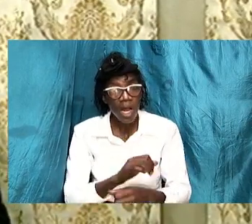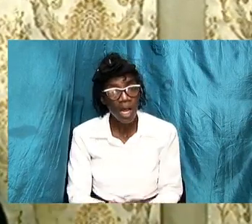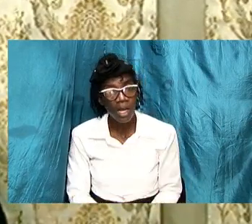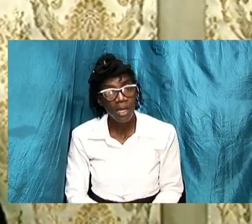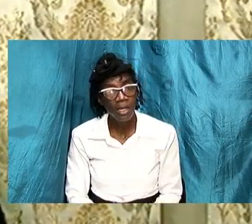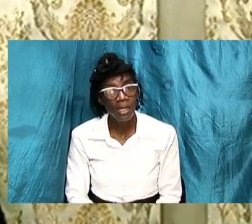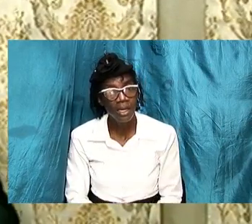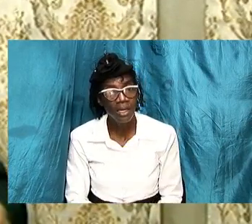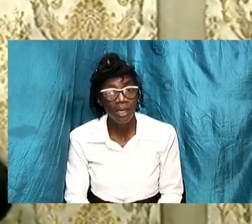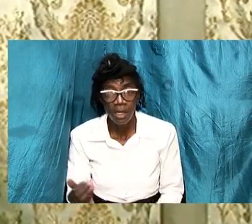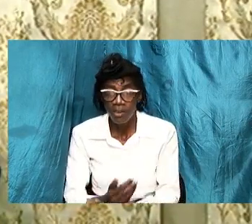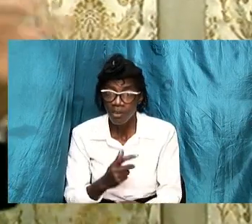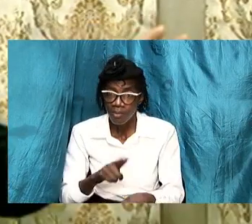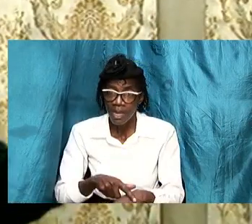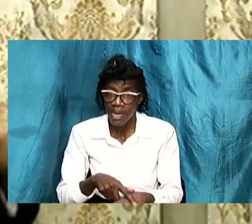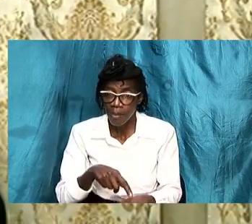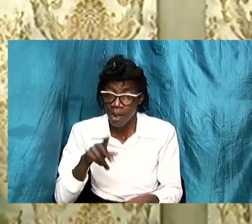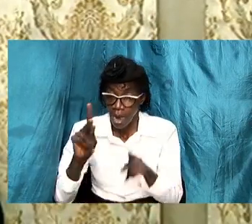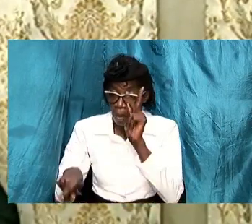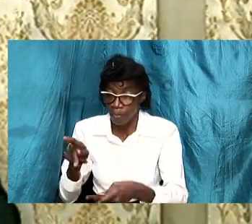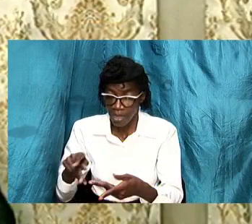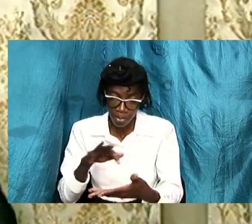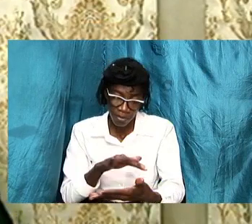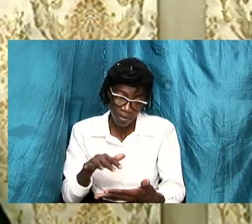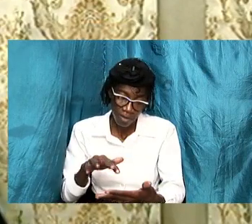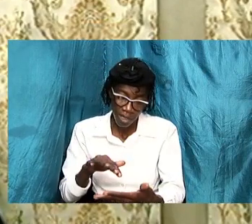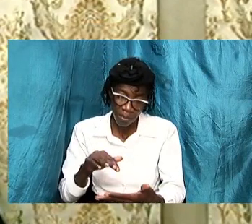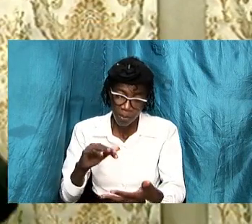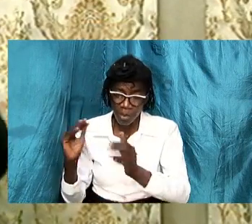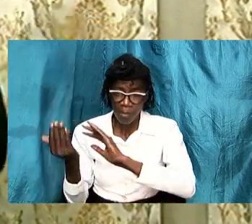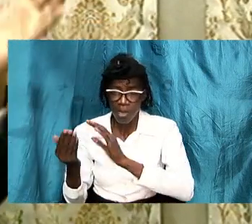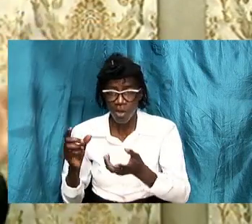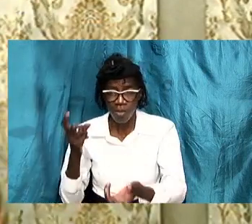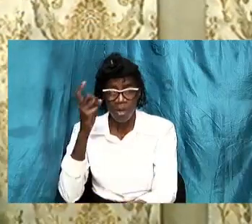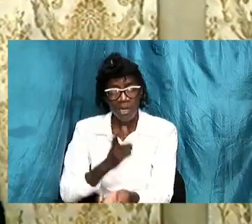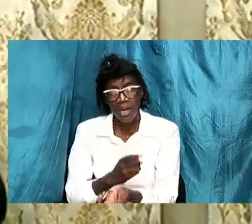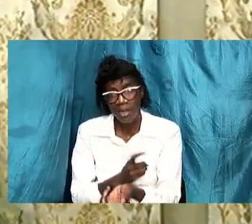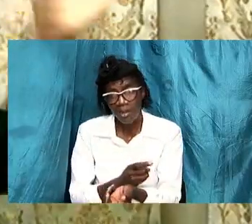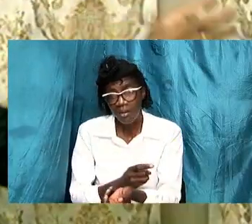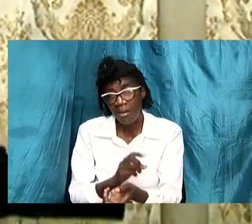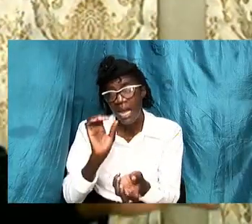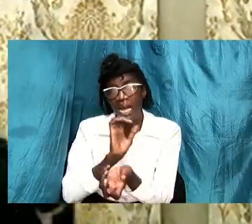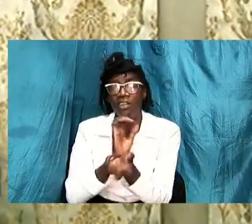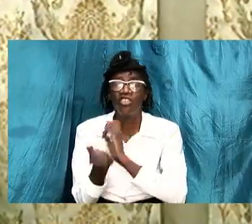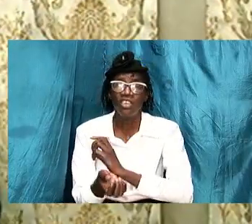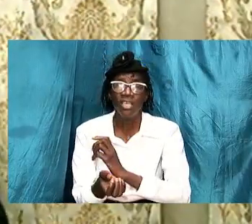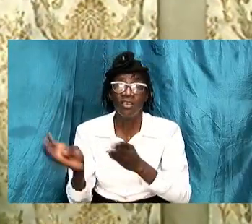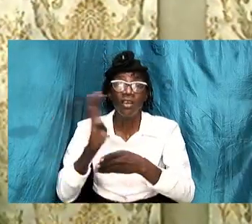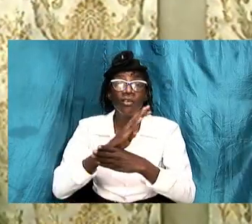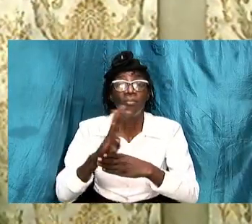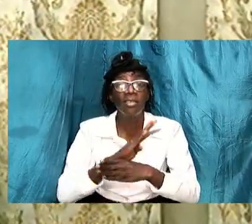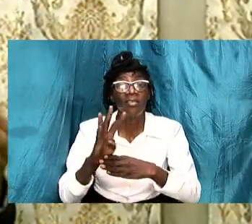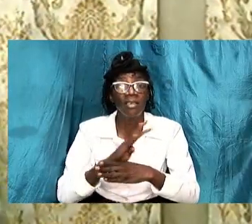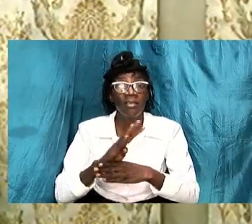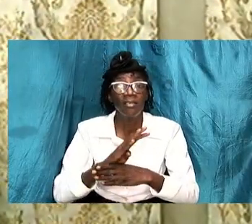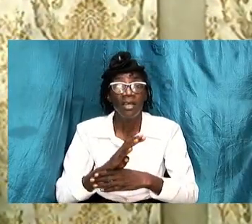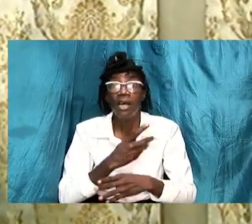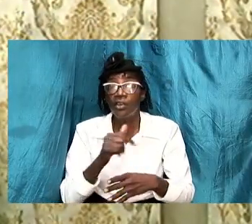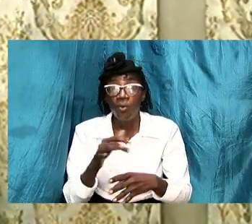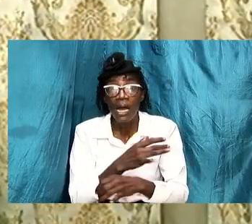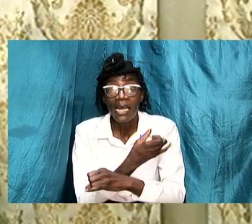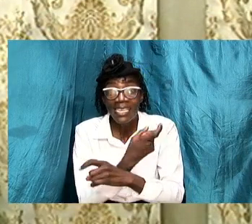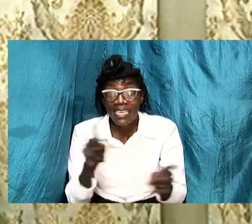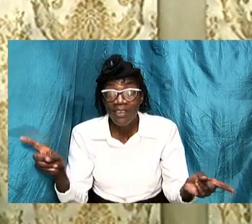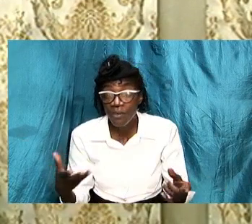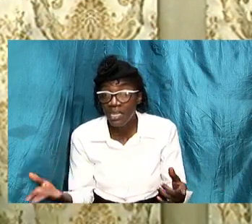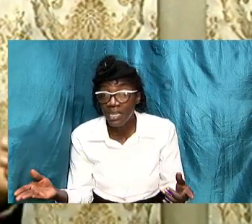sometimes people study and become doctors and after a while they change career and become business people and they're totally different things but you know that in our